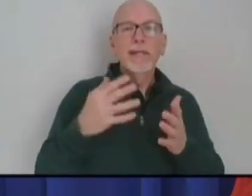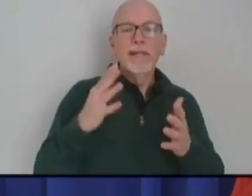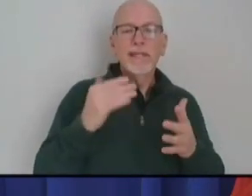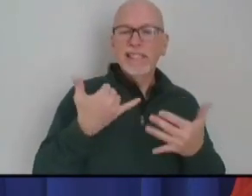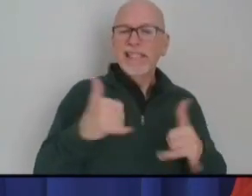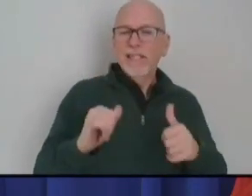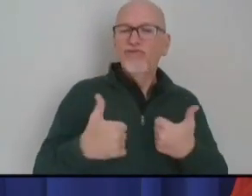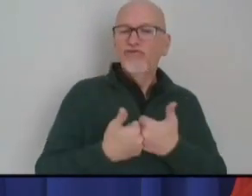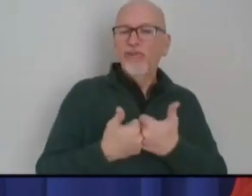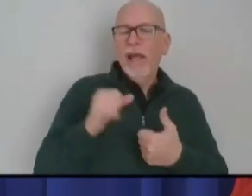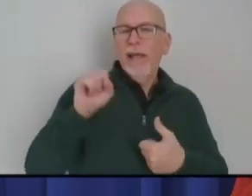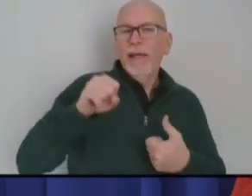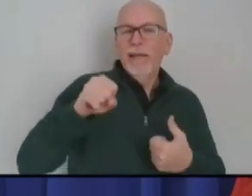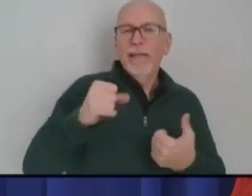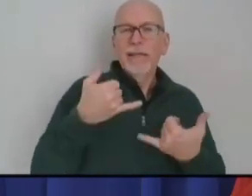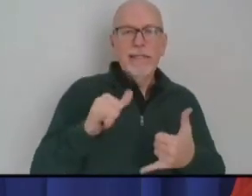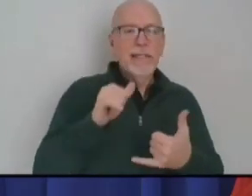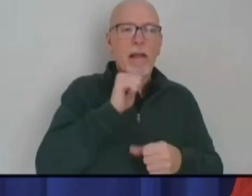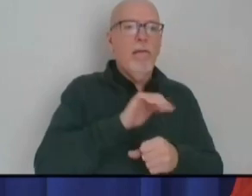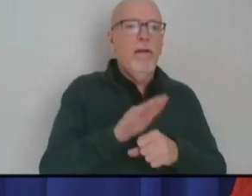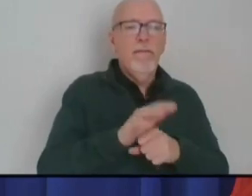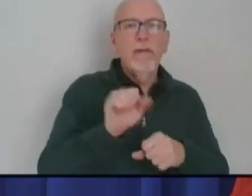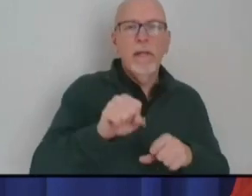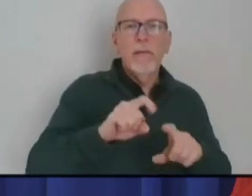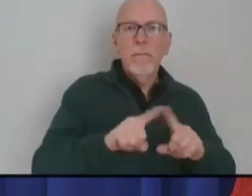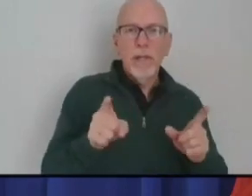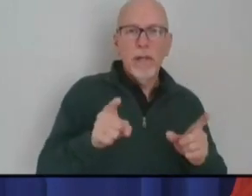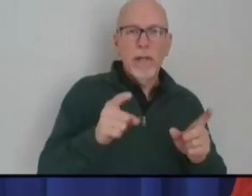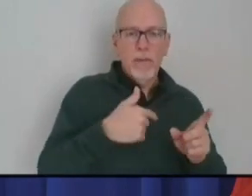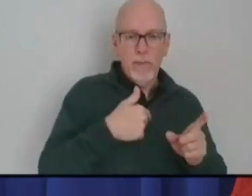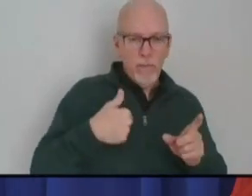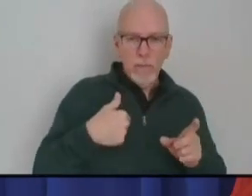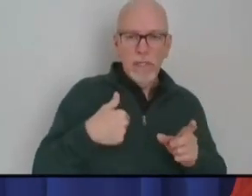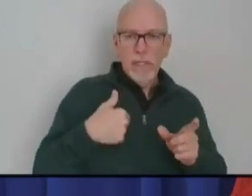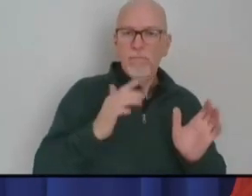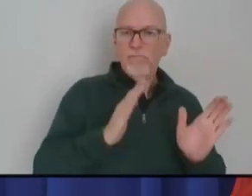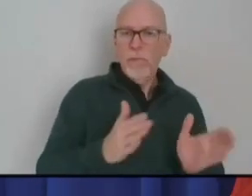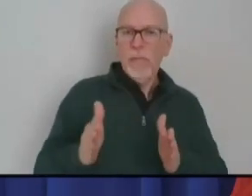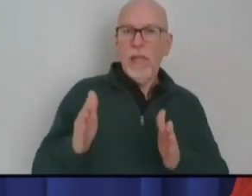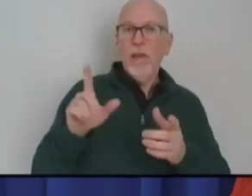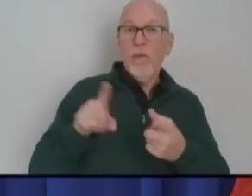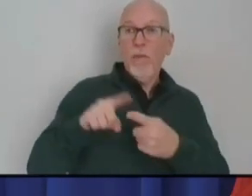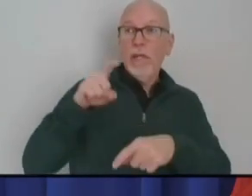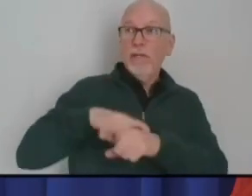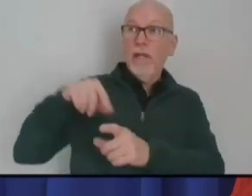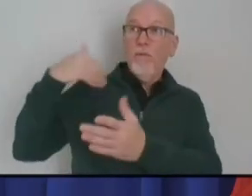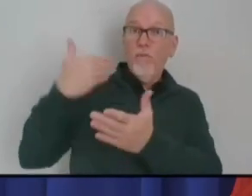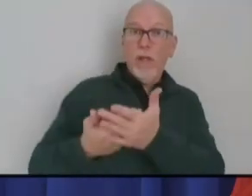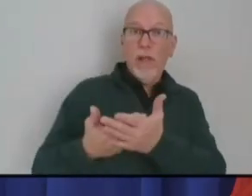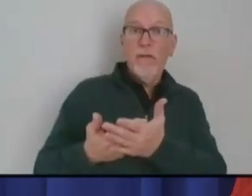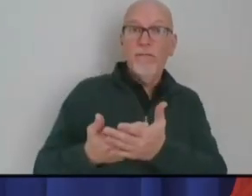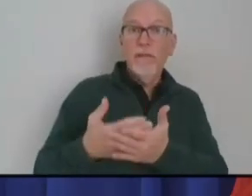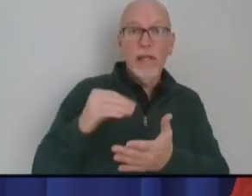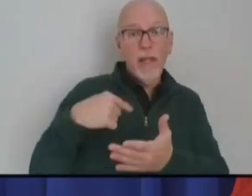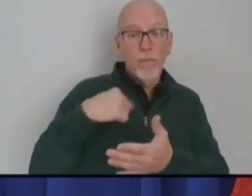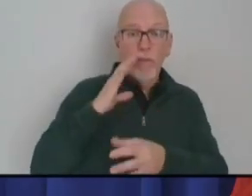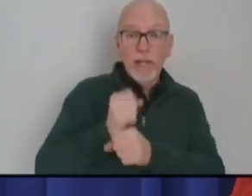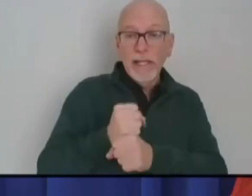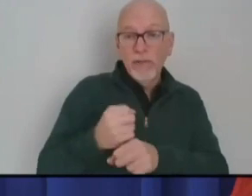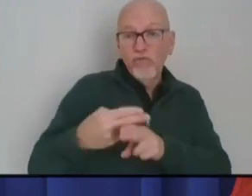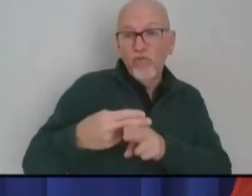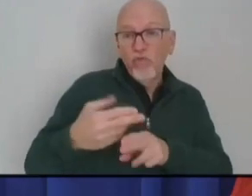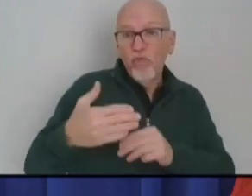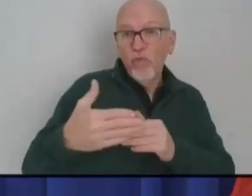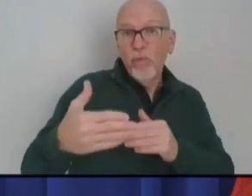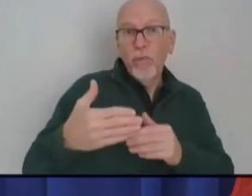out of it for sure. But we're prepared for when it does arrive, and it is arriving soon, and for that I think